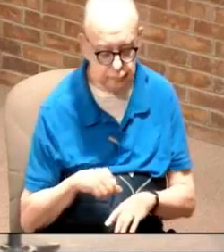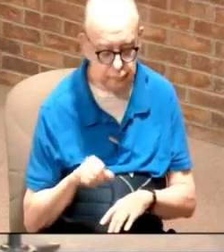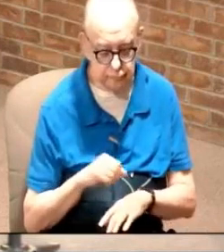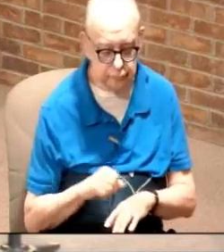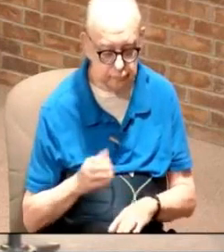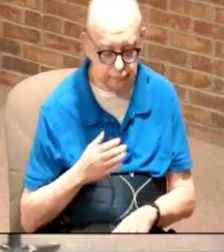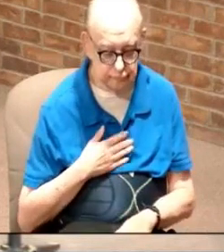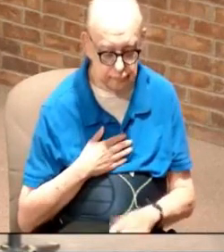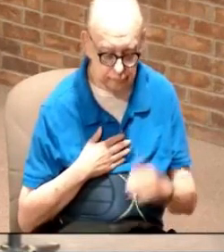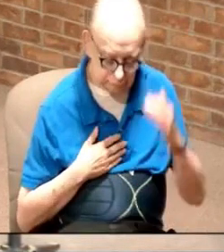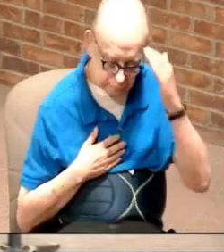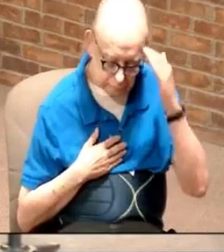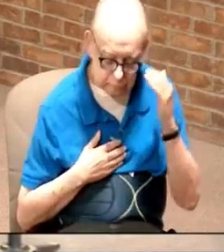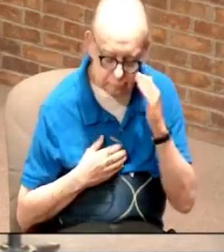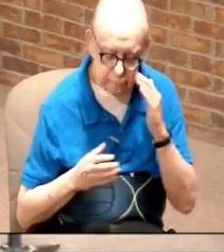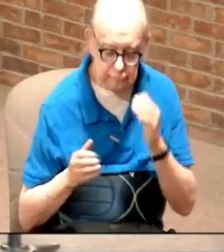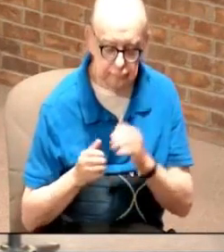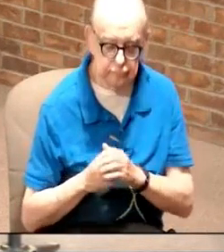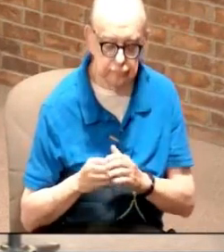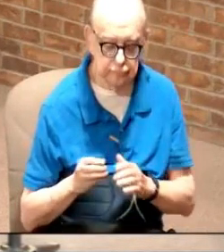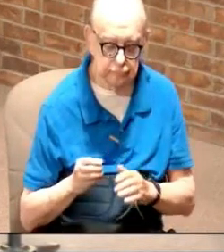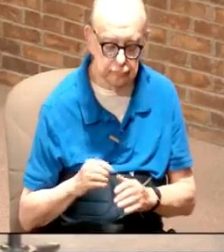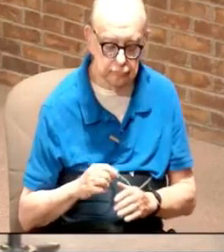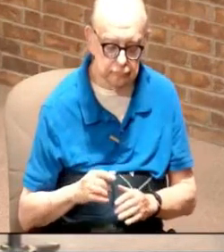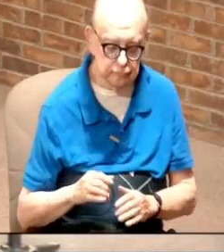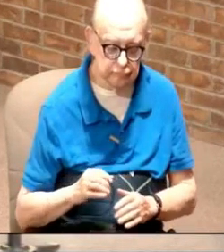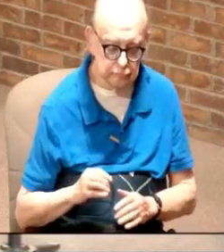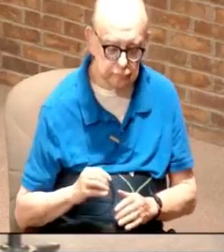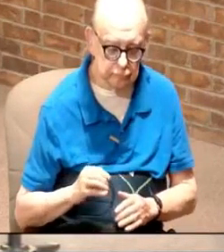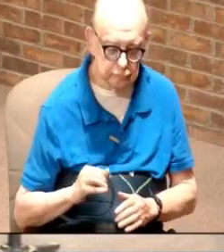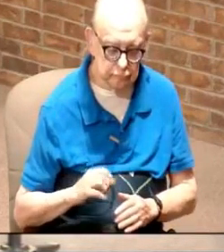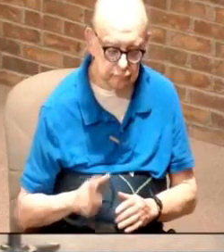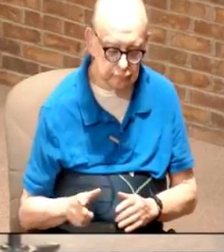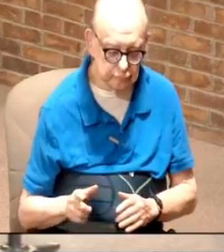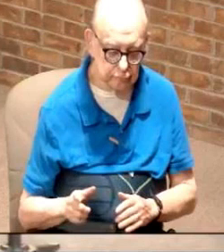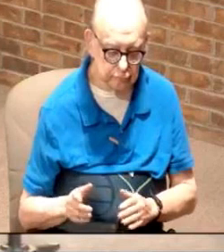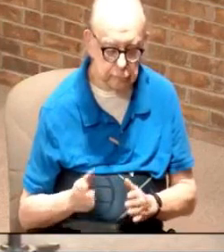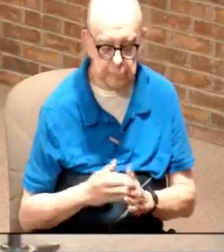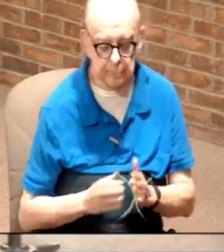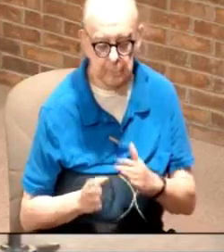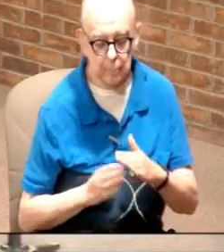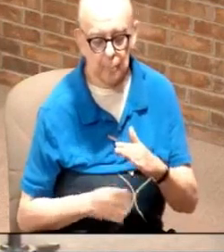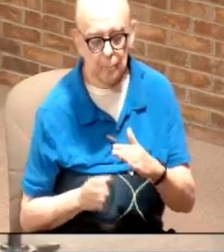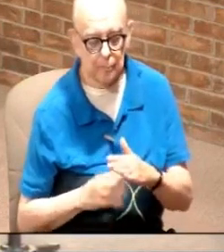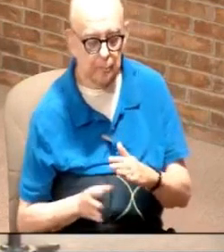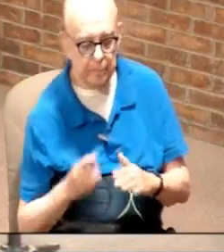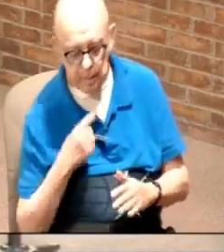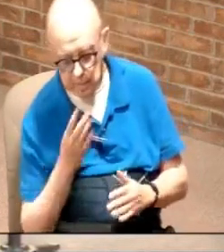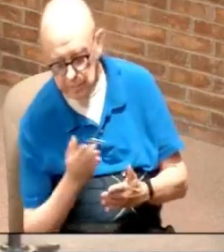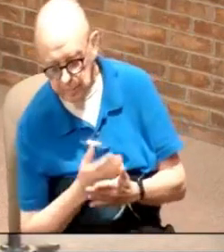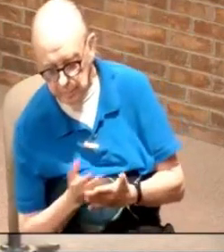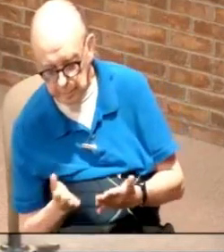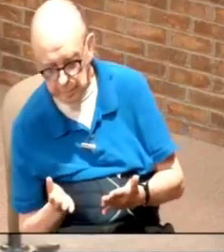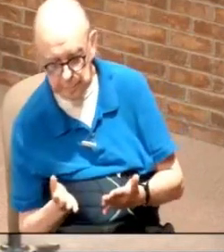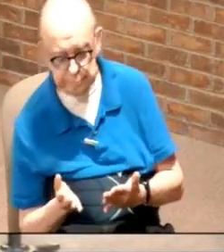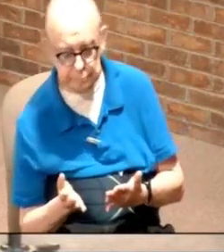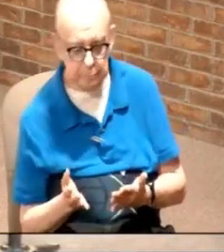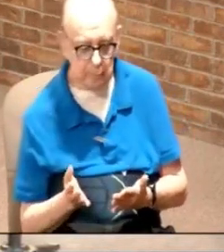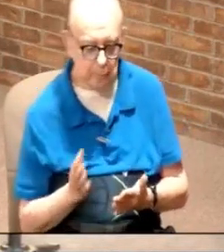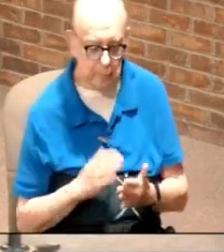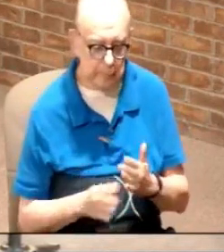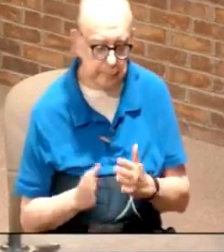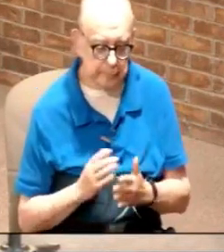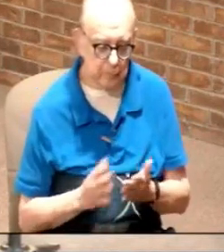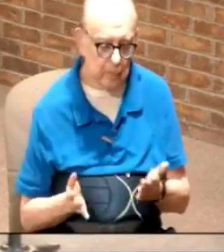my head with oil you need to go back to the basics and let me say this to you the